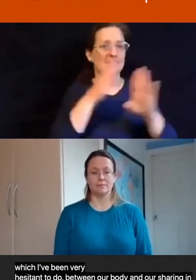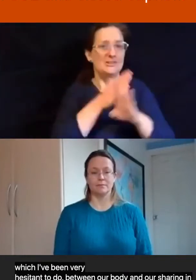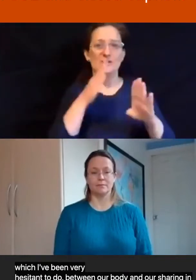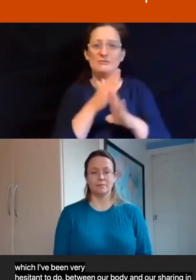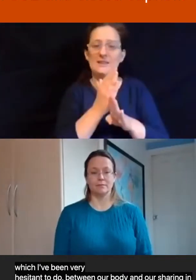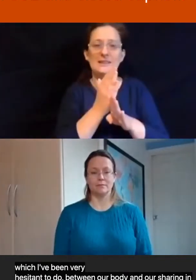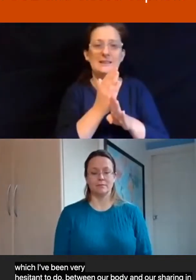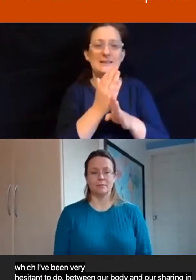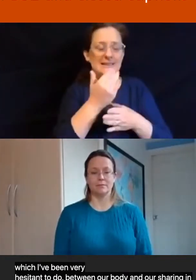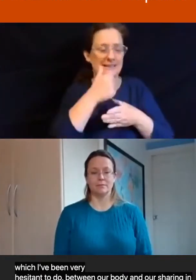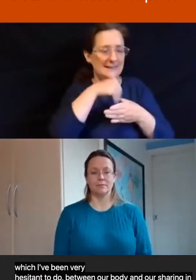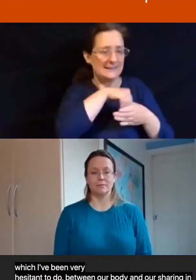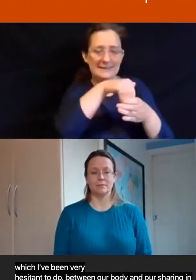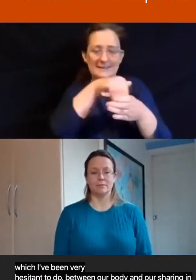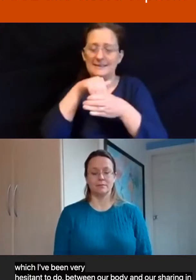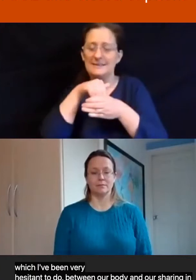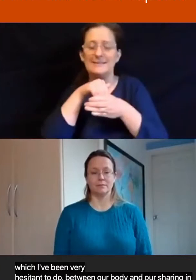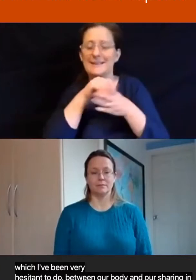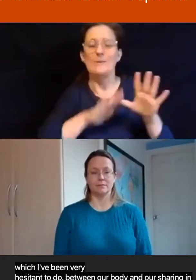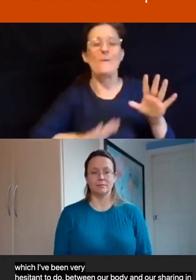all, all, all humanity.